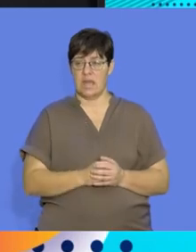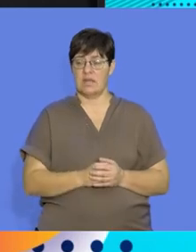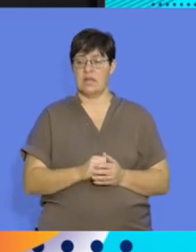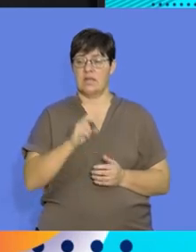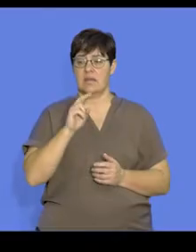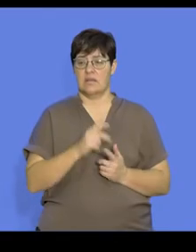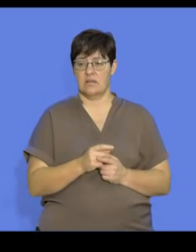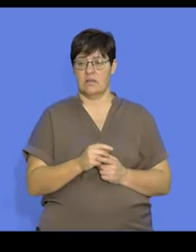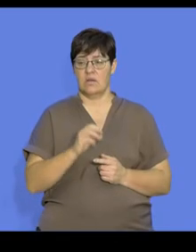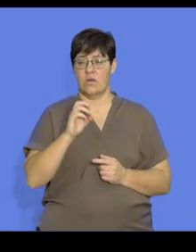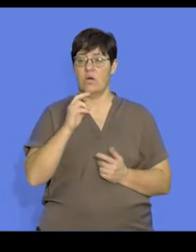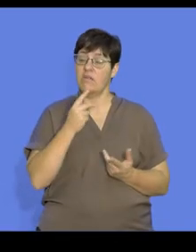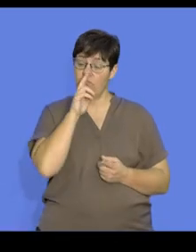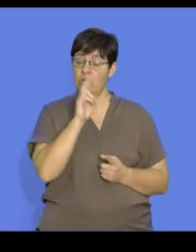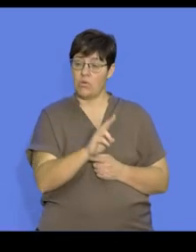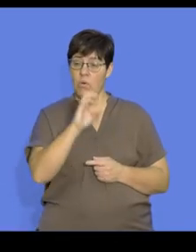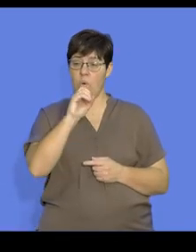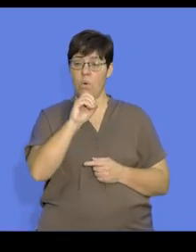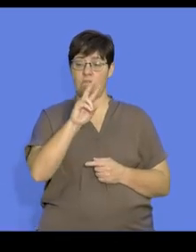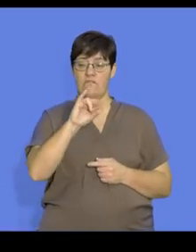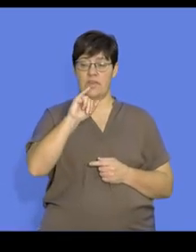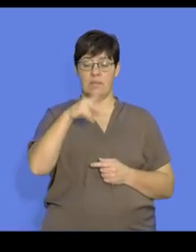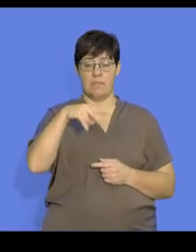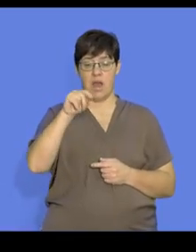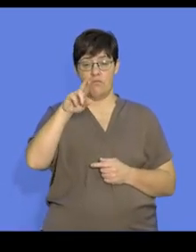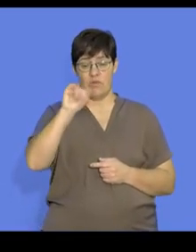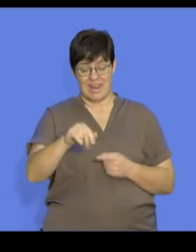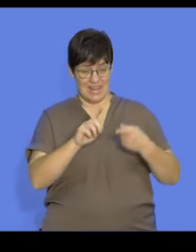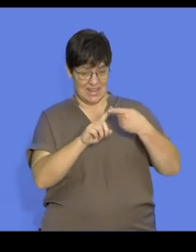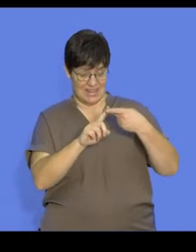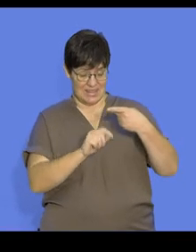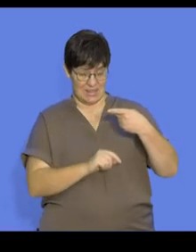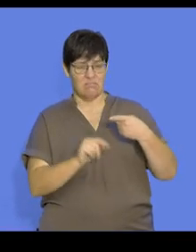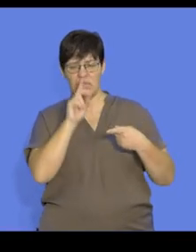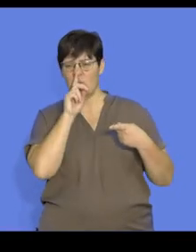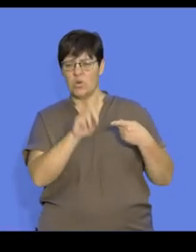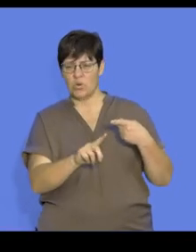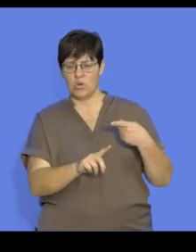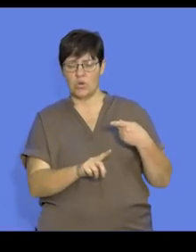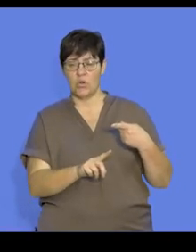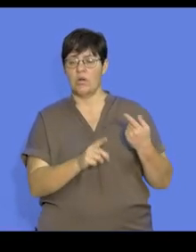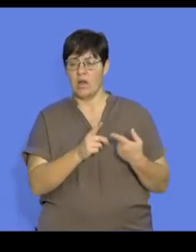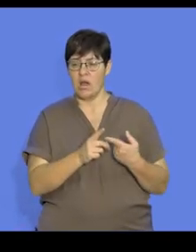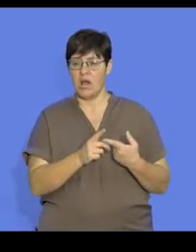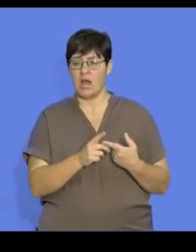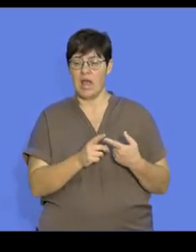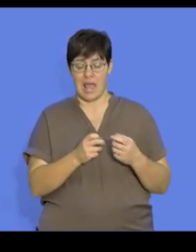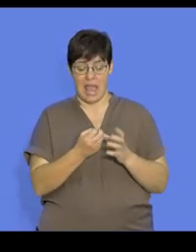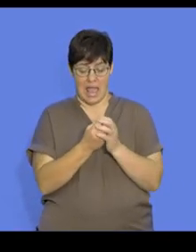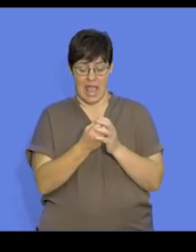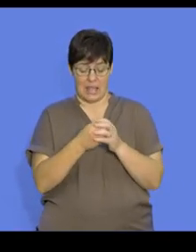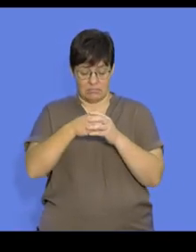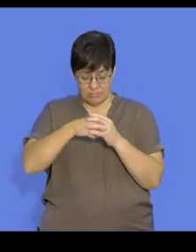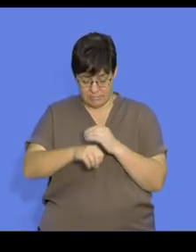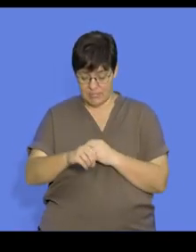So when we look at ovipary we look at organisms that develop where the eggs are outside